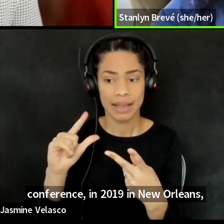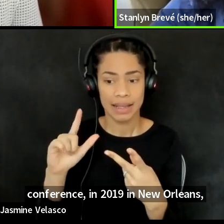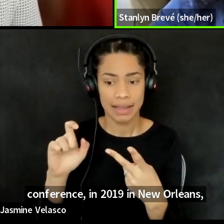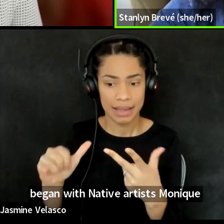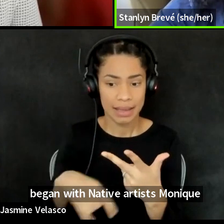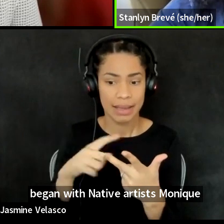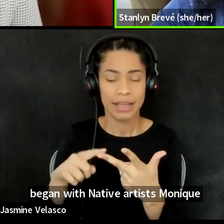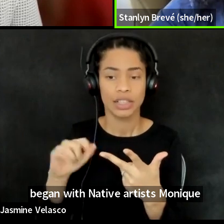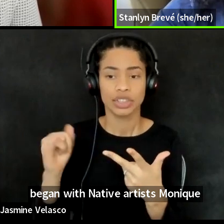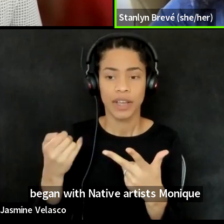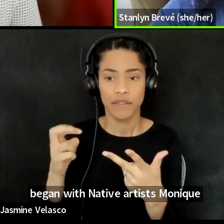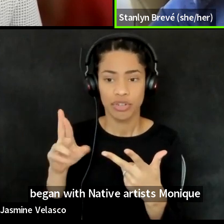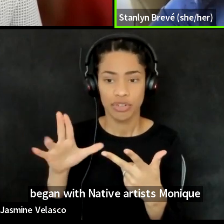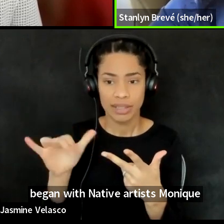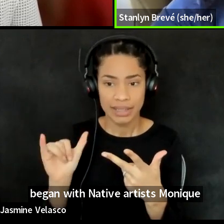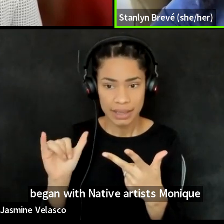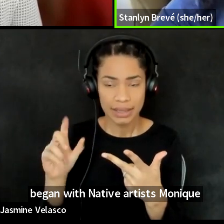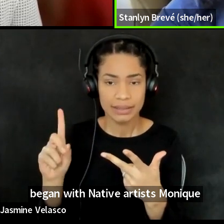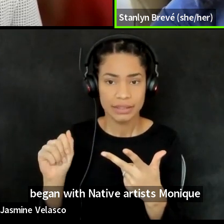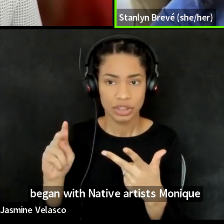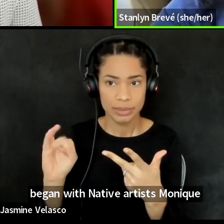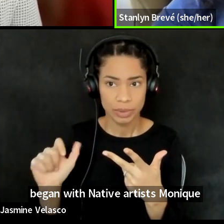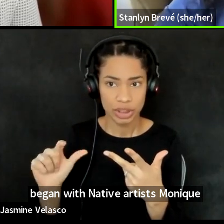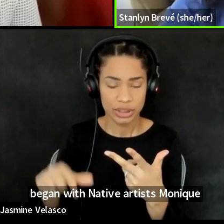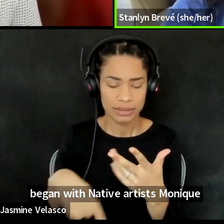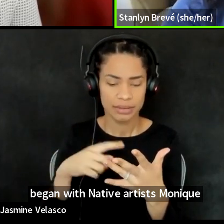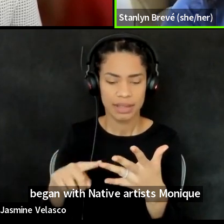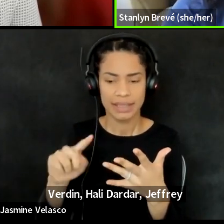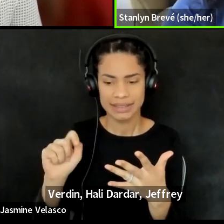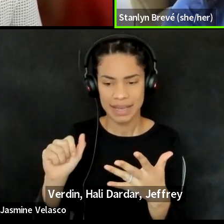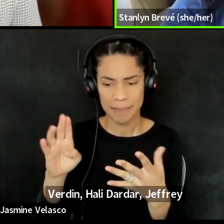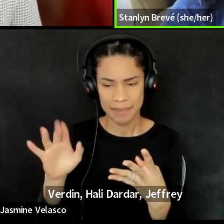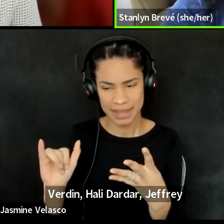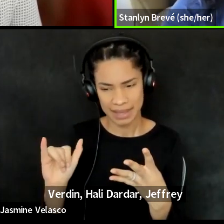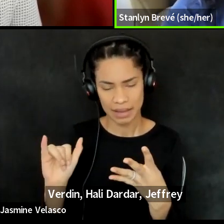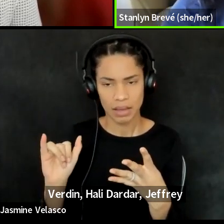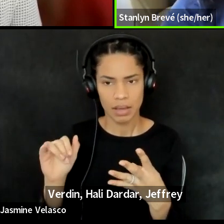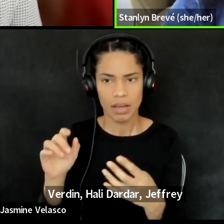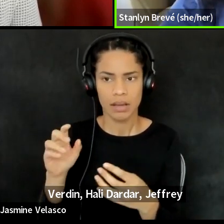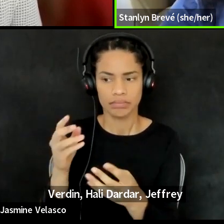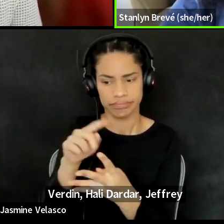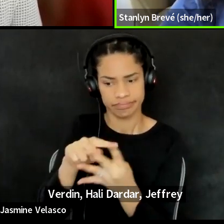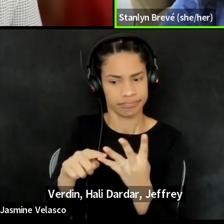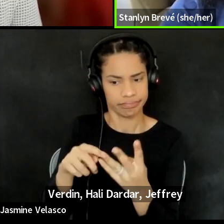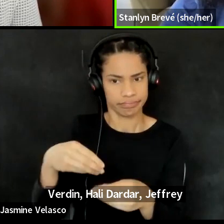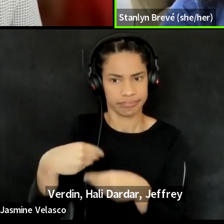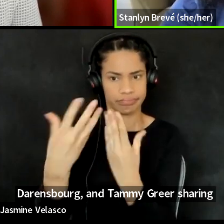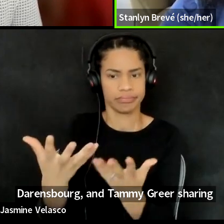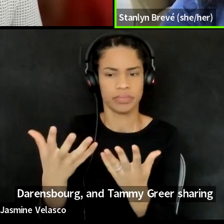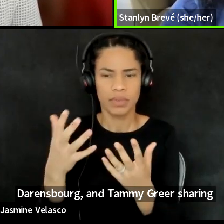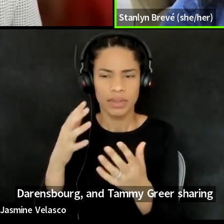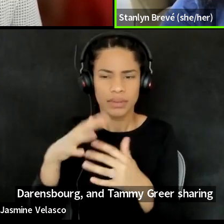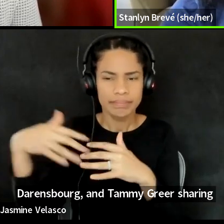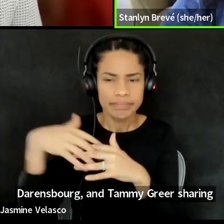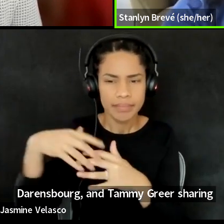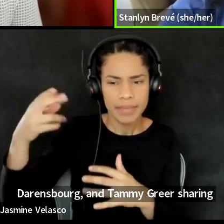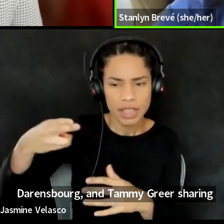Jeffrey Darnsberg, and Tammy Greer. Sharing the Indigenous Histories of Southeast Louisiana.